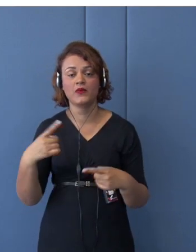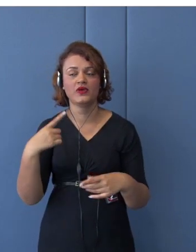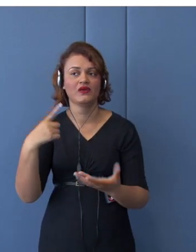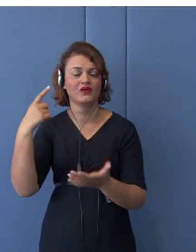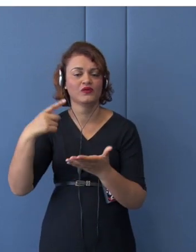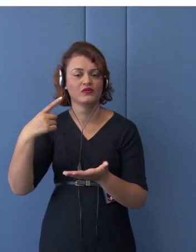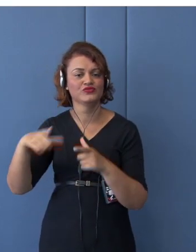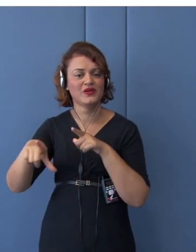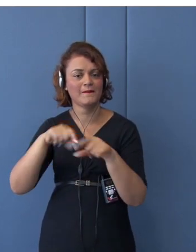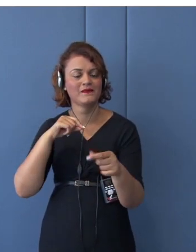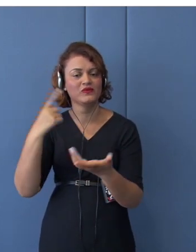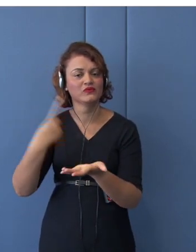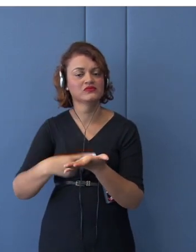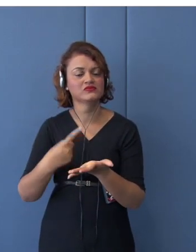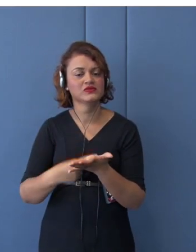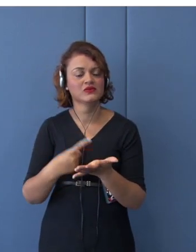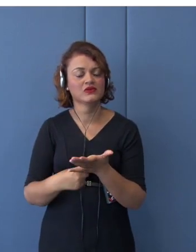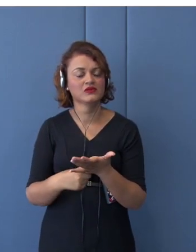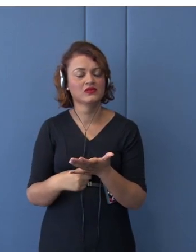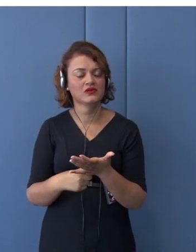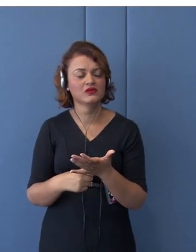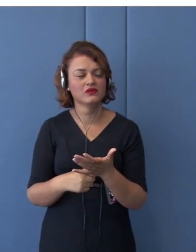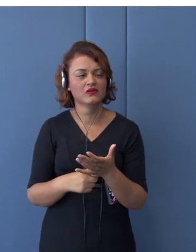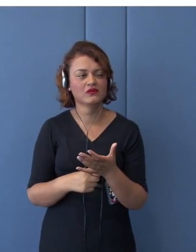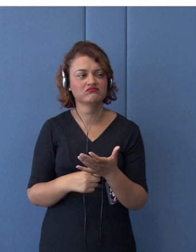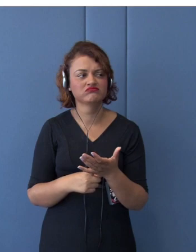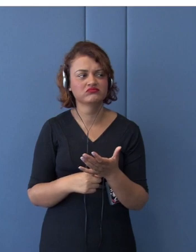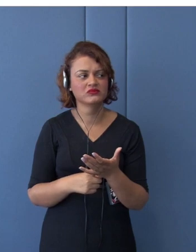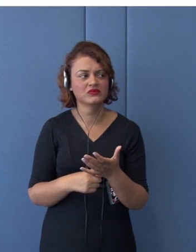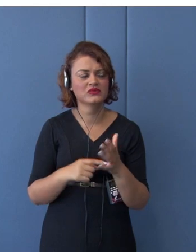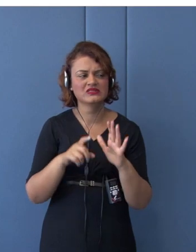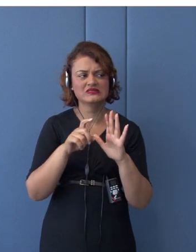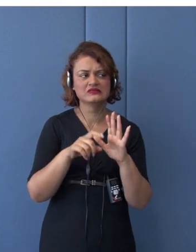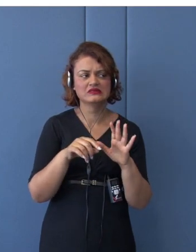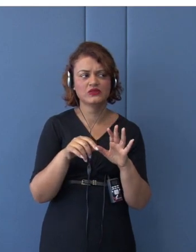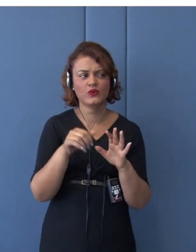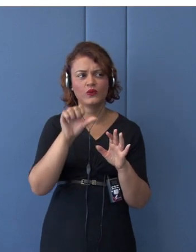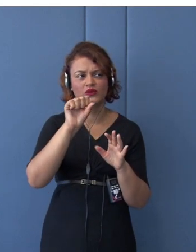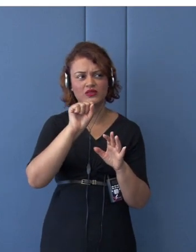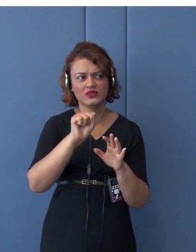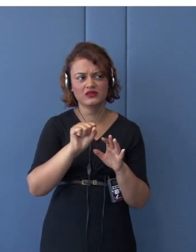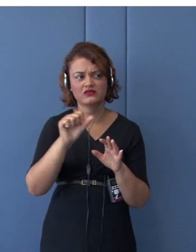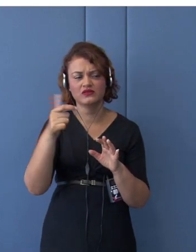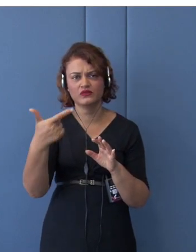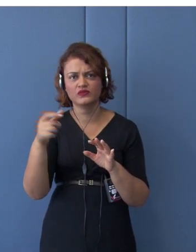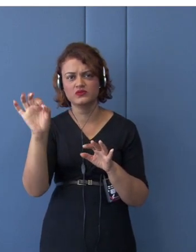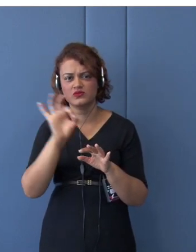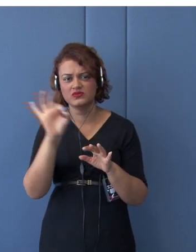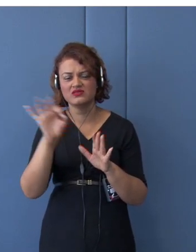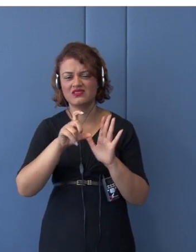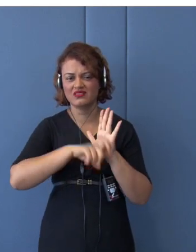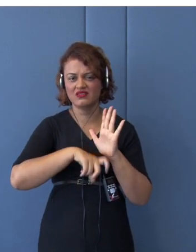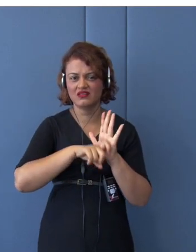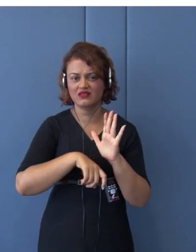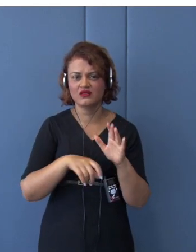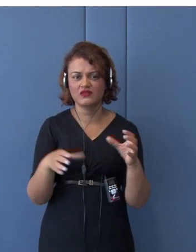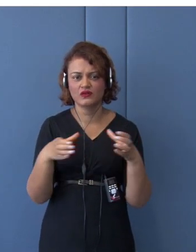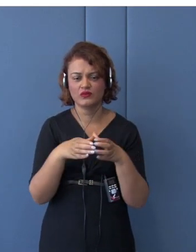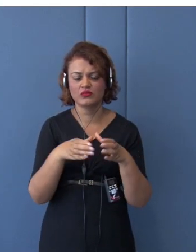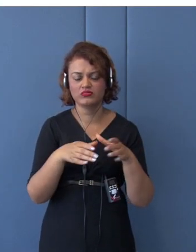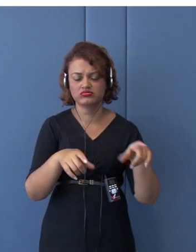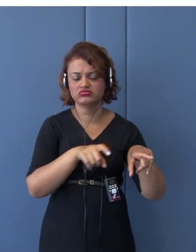tariff lines would be subject to zero duty in years to come within the